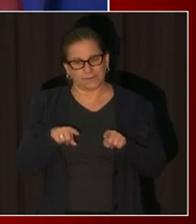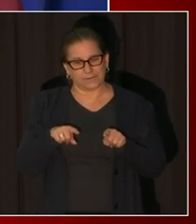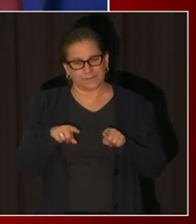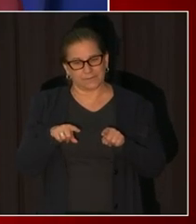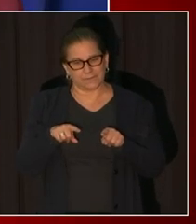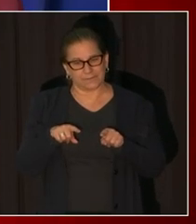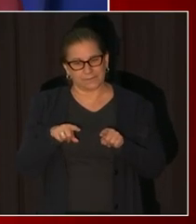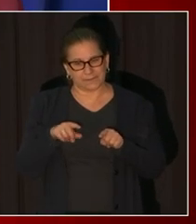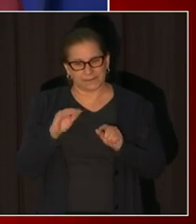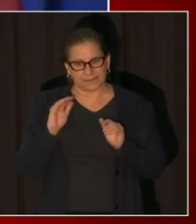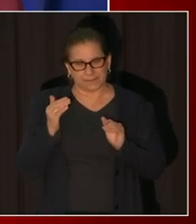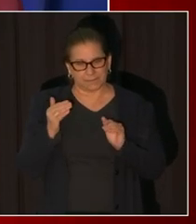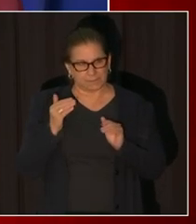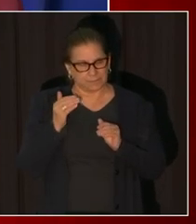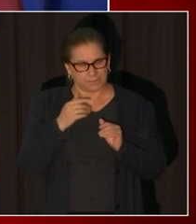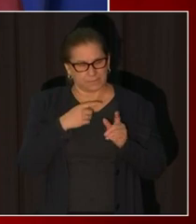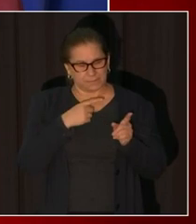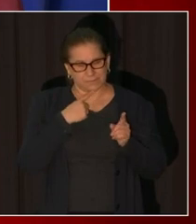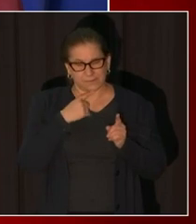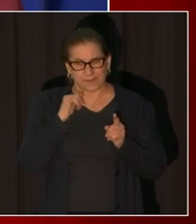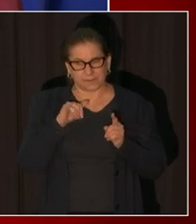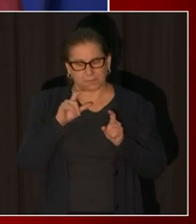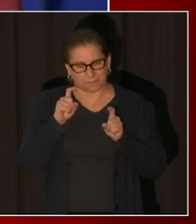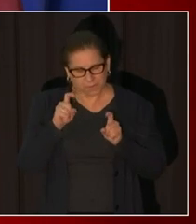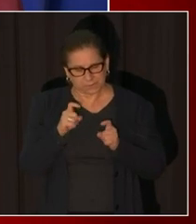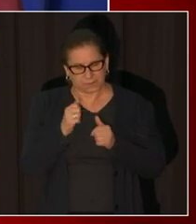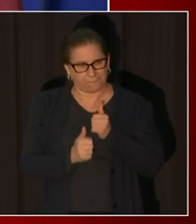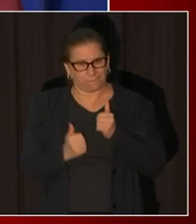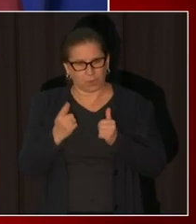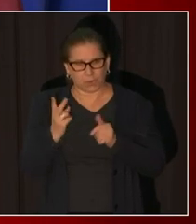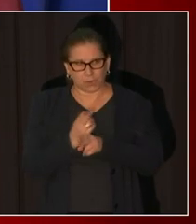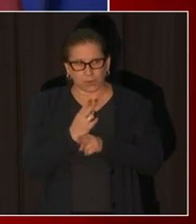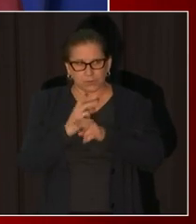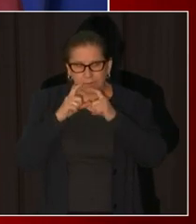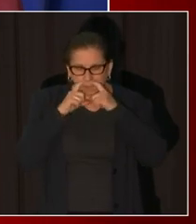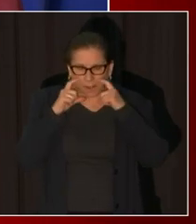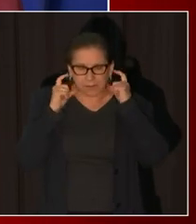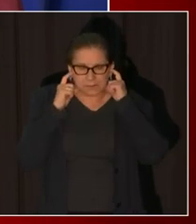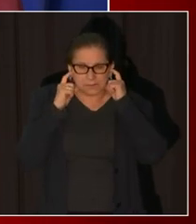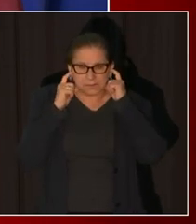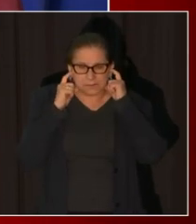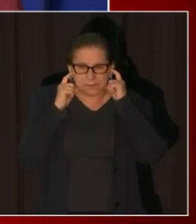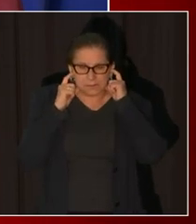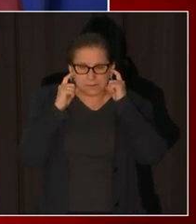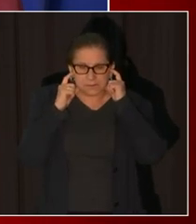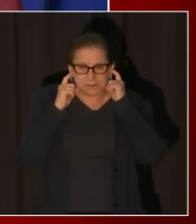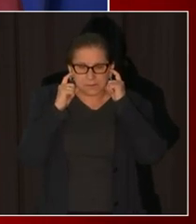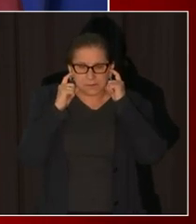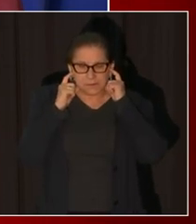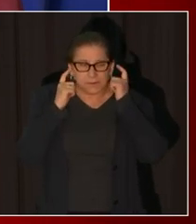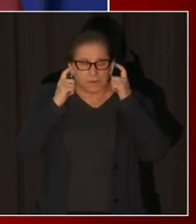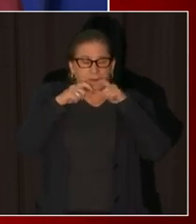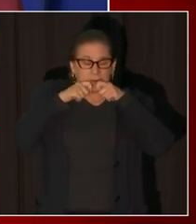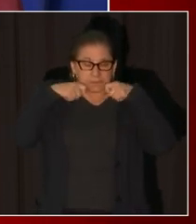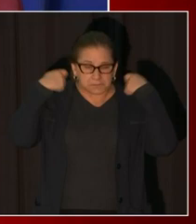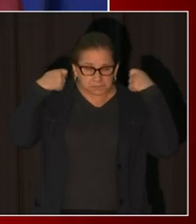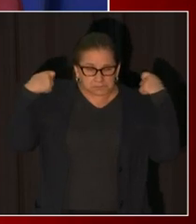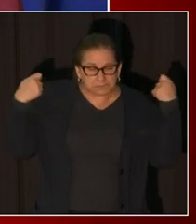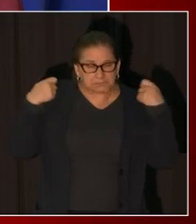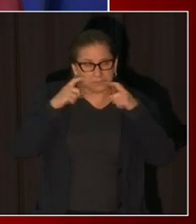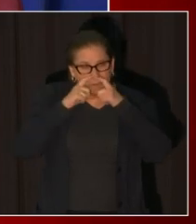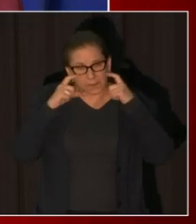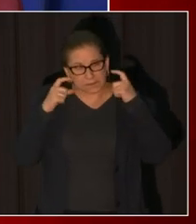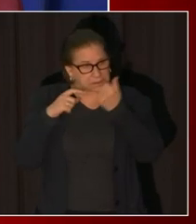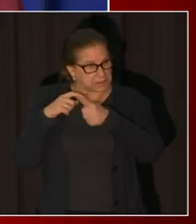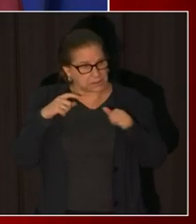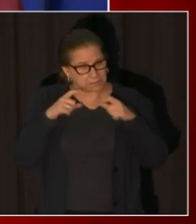masks uh for for uh or face covering uh except for three groups you you highlighted